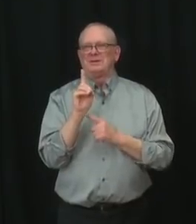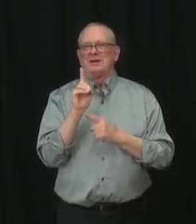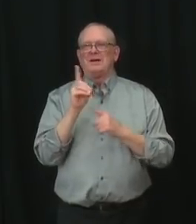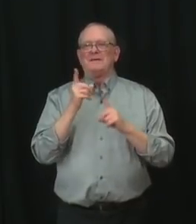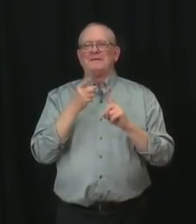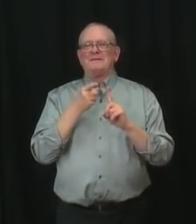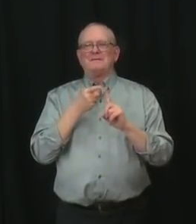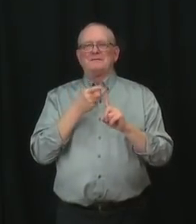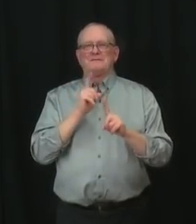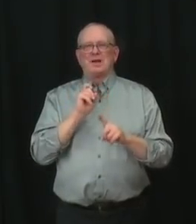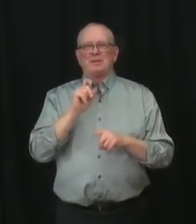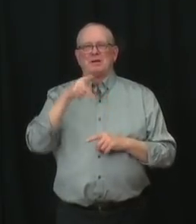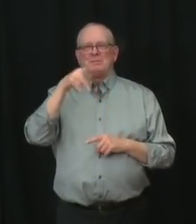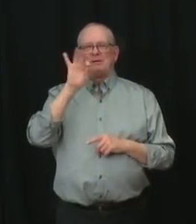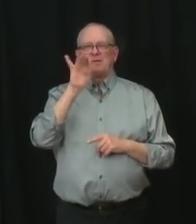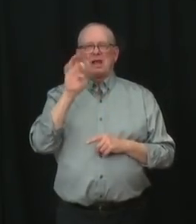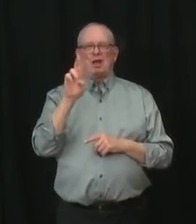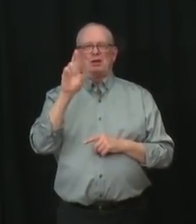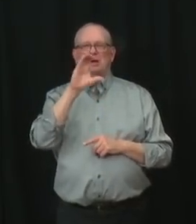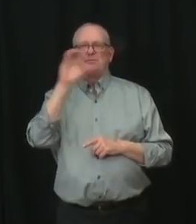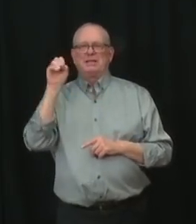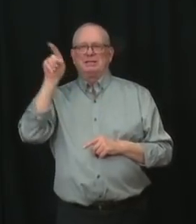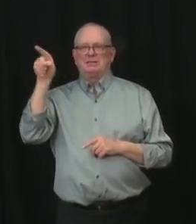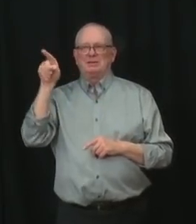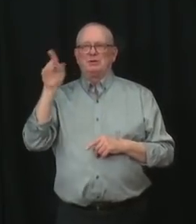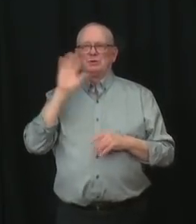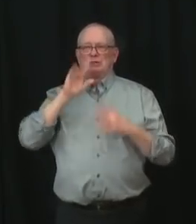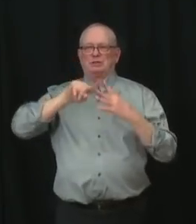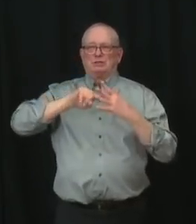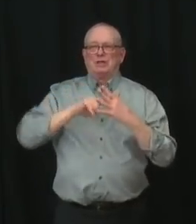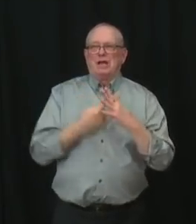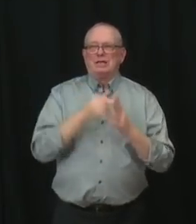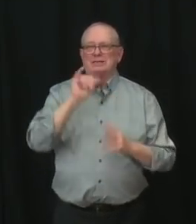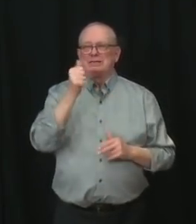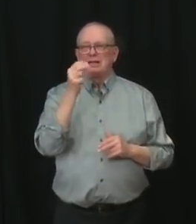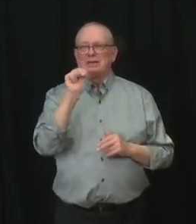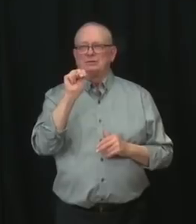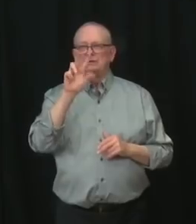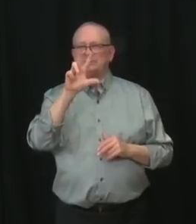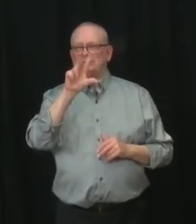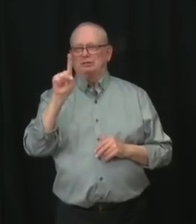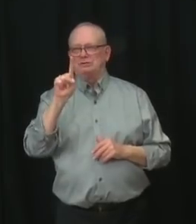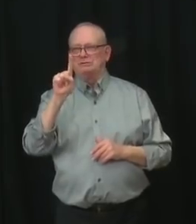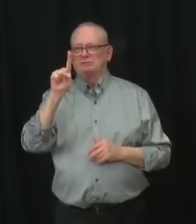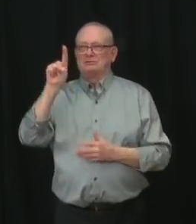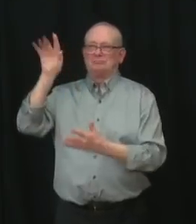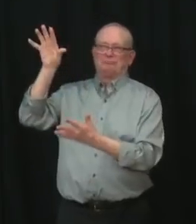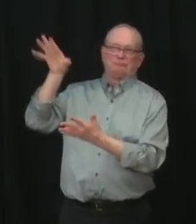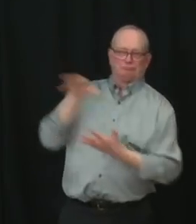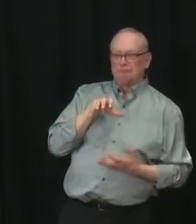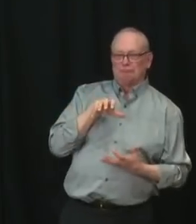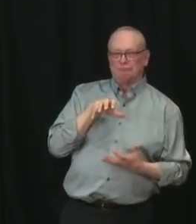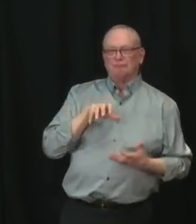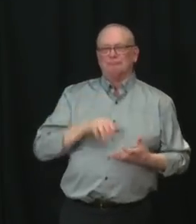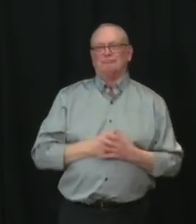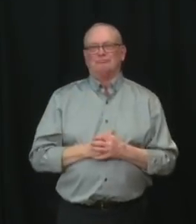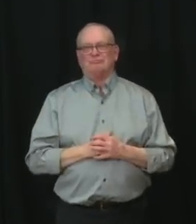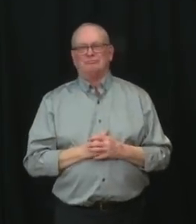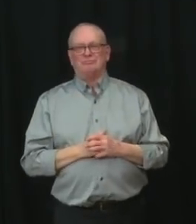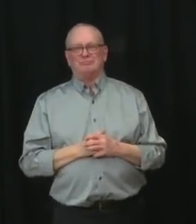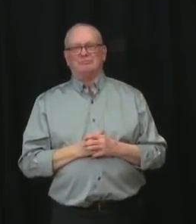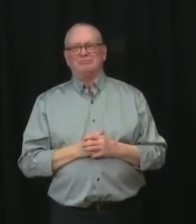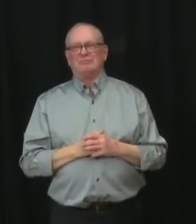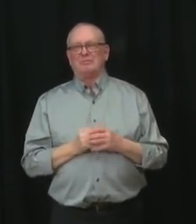are set to be available to Albertans starting January 31st. Initially, 3,200 courses of treatment